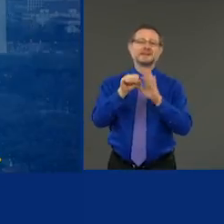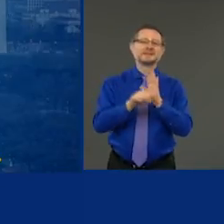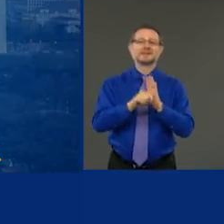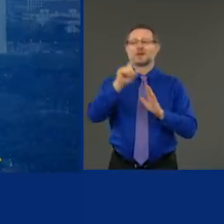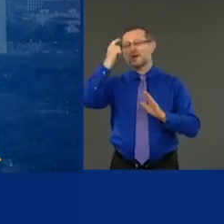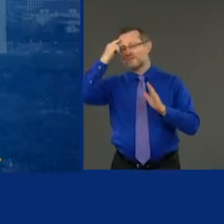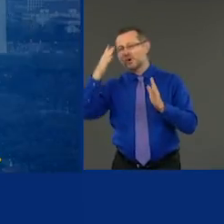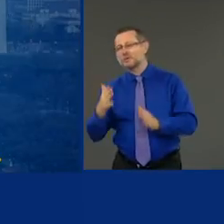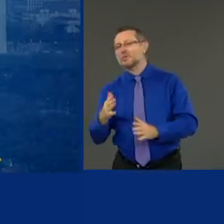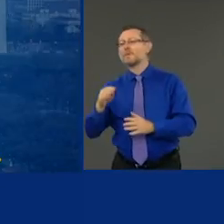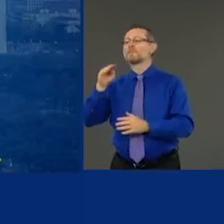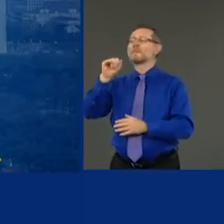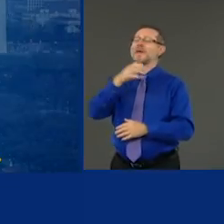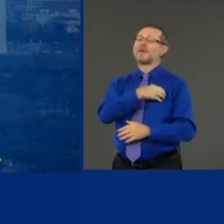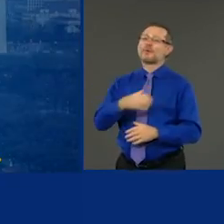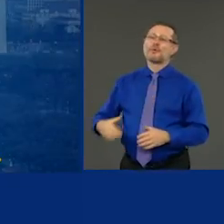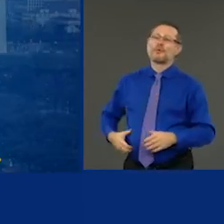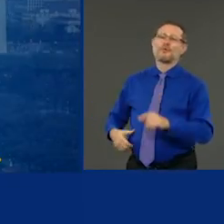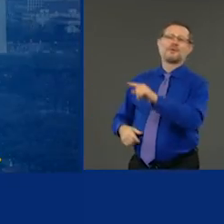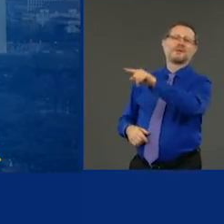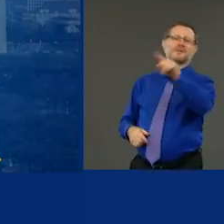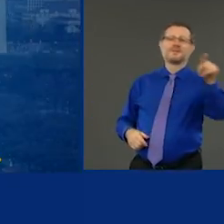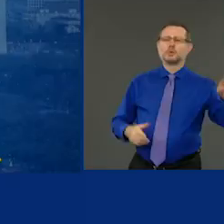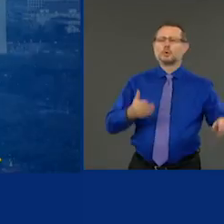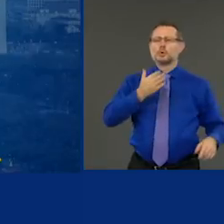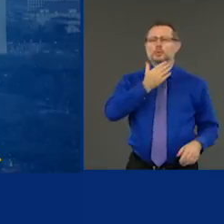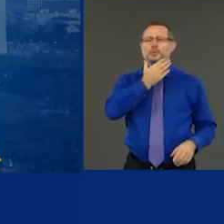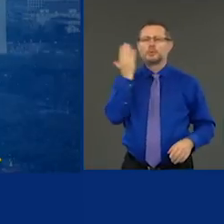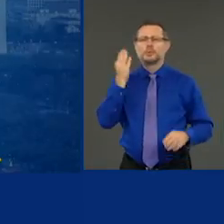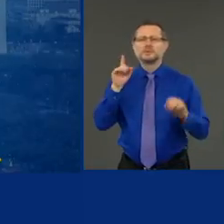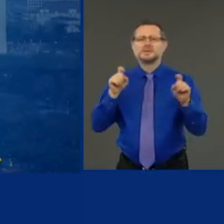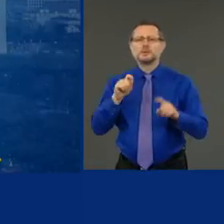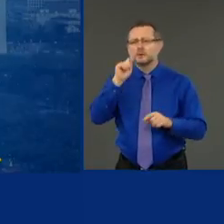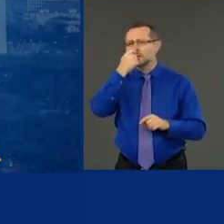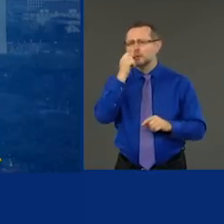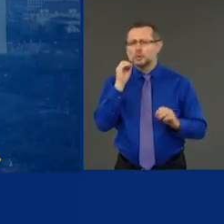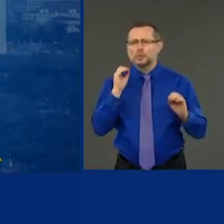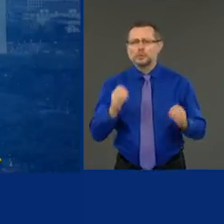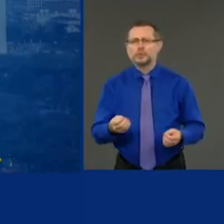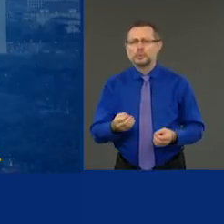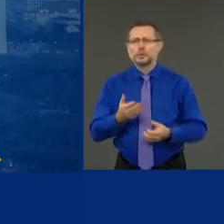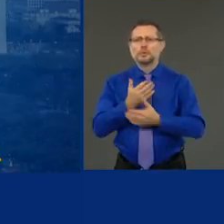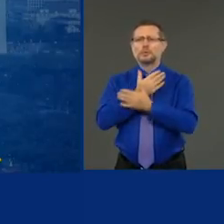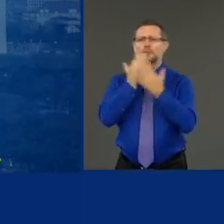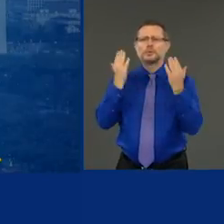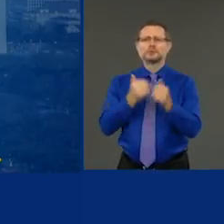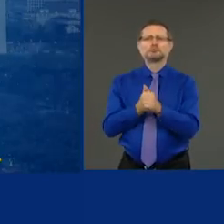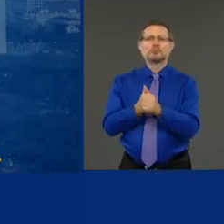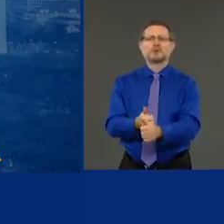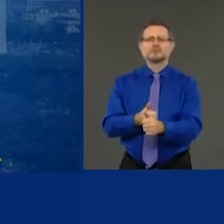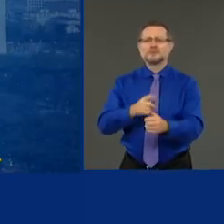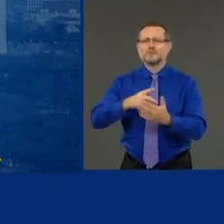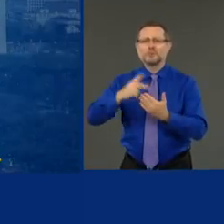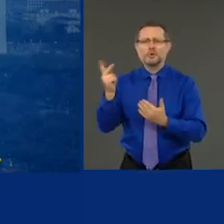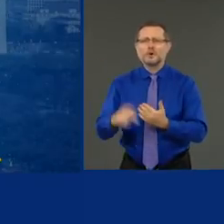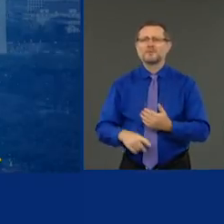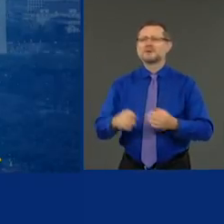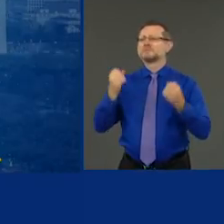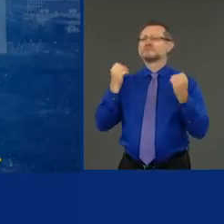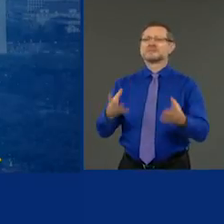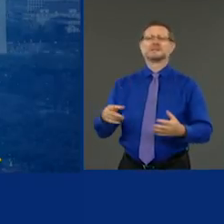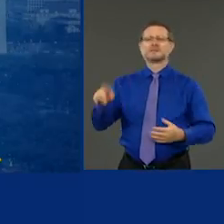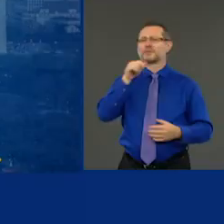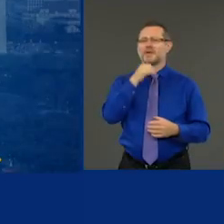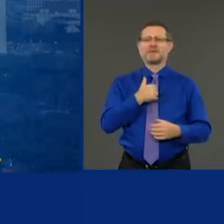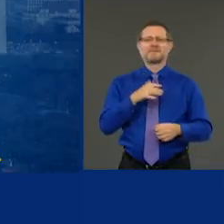They still don't have testing. They still don't have trust tracing programs. They still don't have PPE. It's